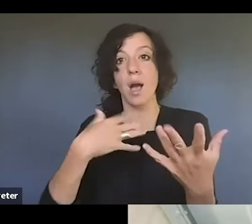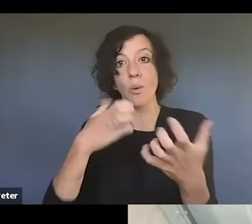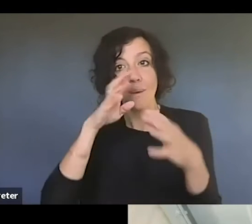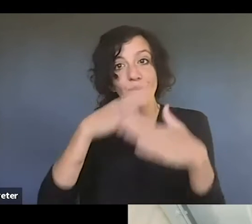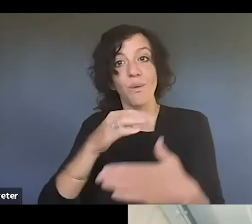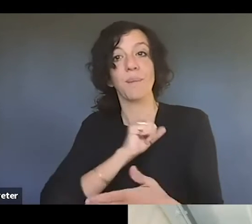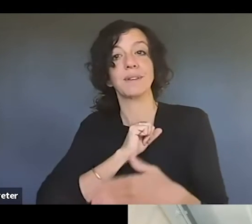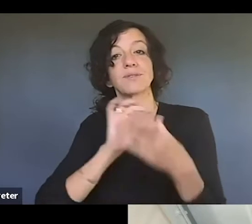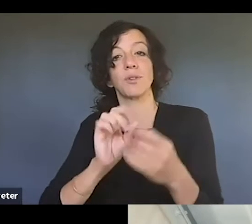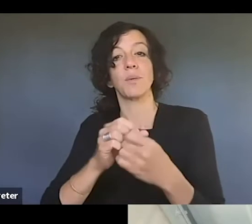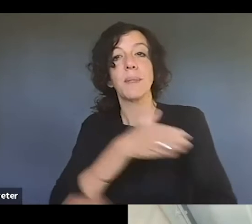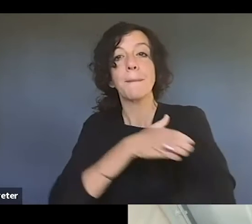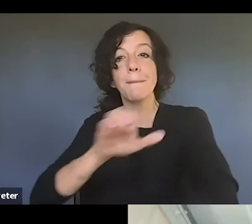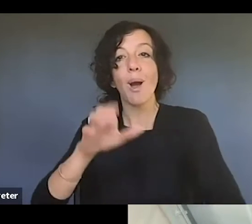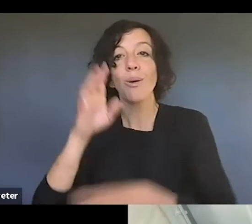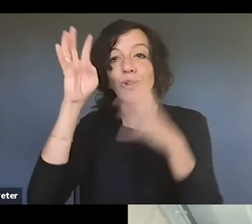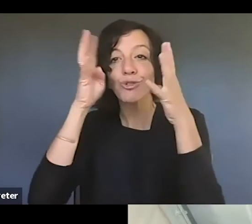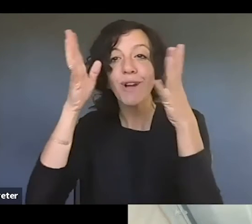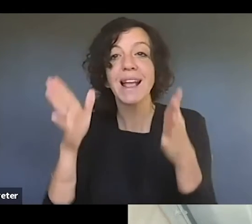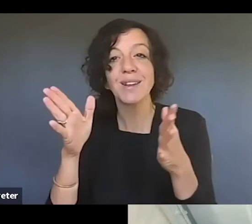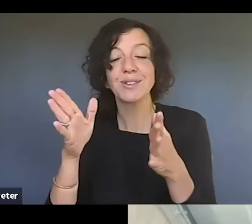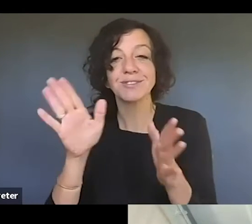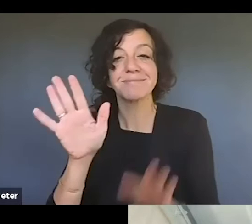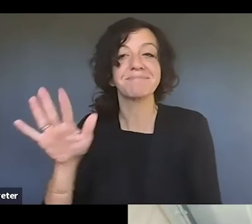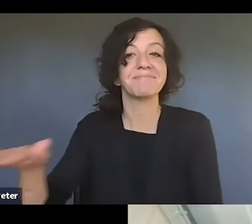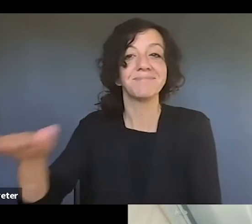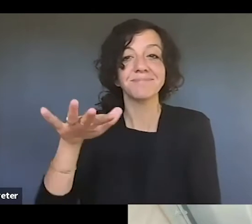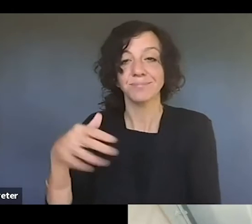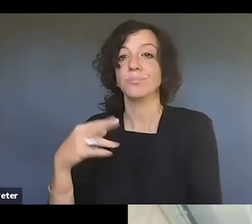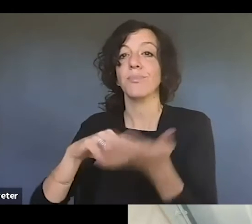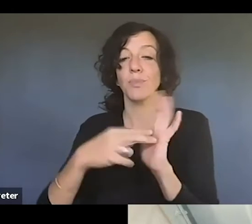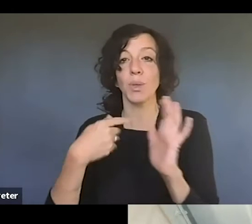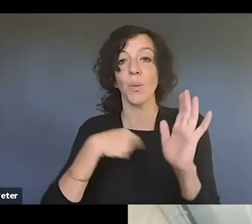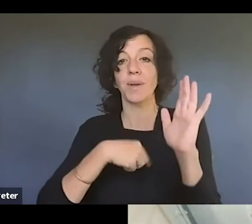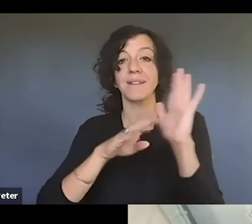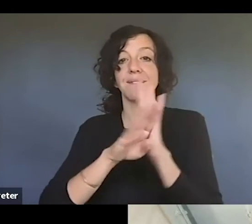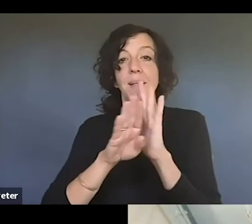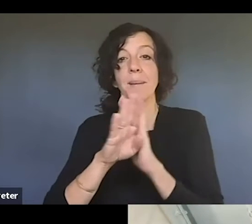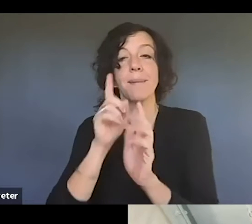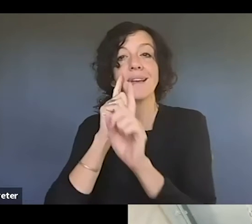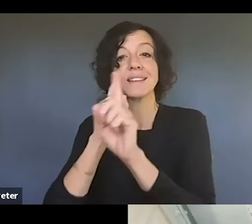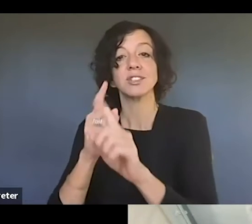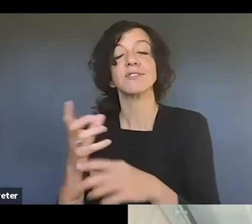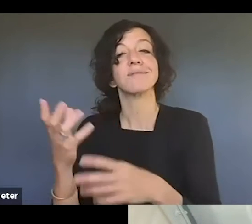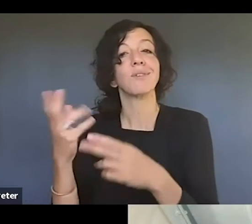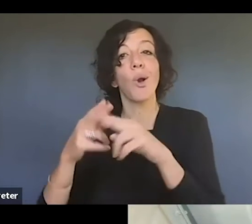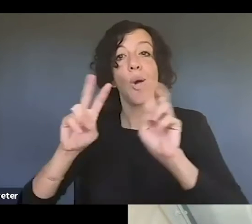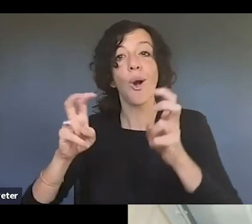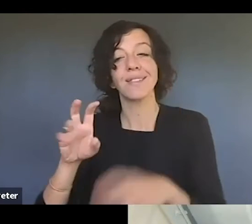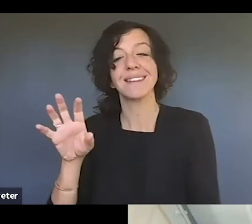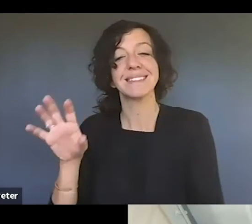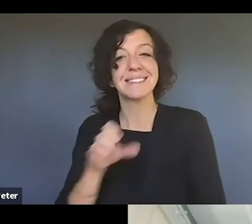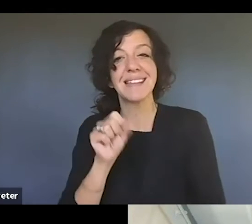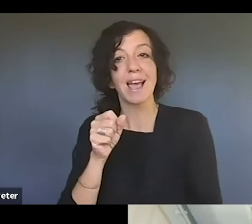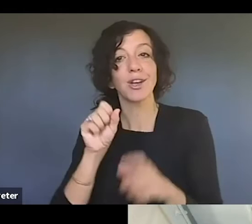on empowering creators. And so we developed an initiative called Take Creative Control. And you can find it